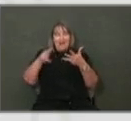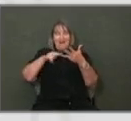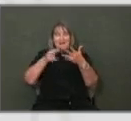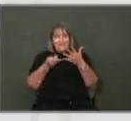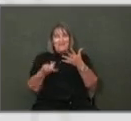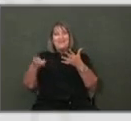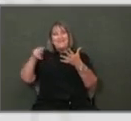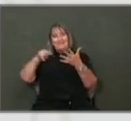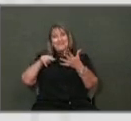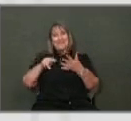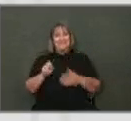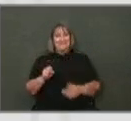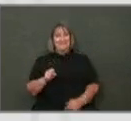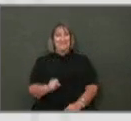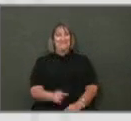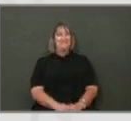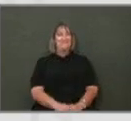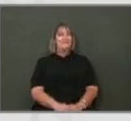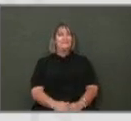Next slide.